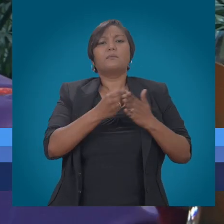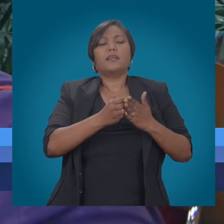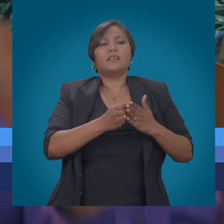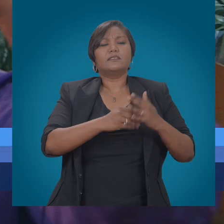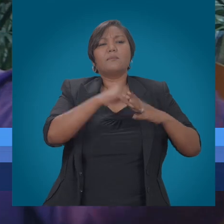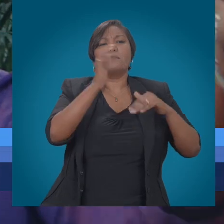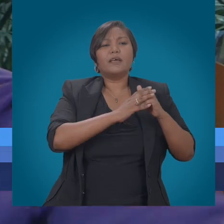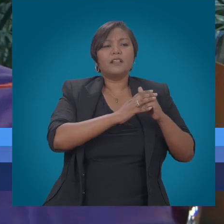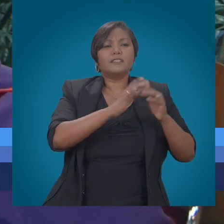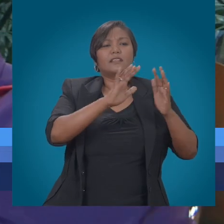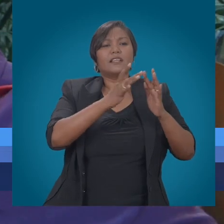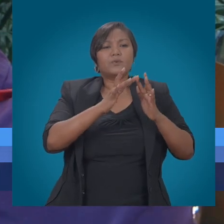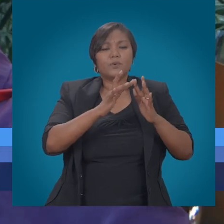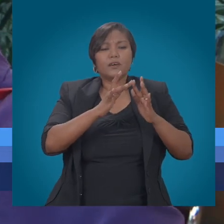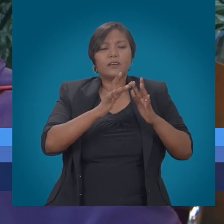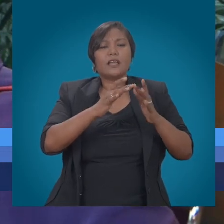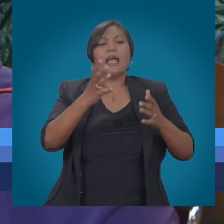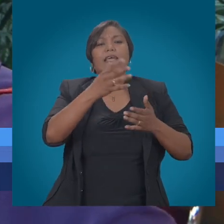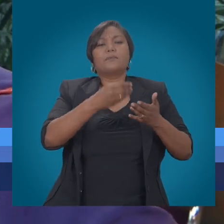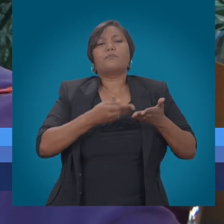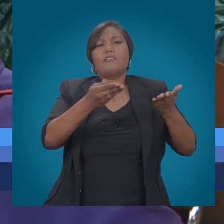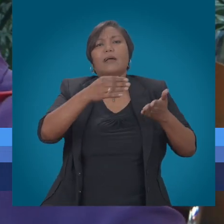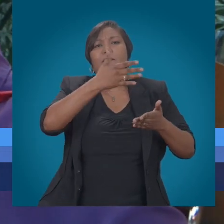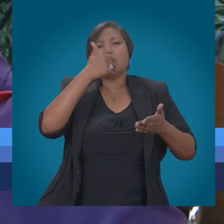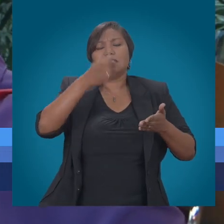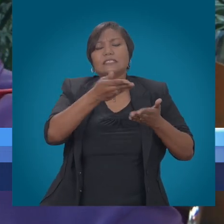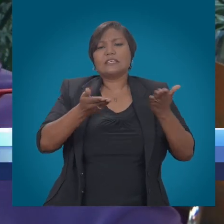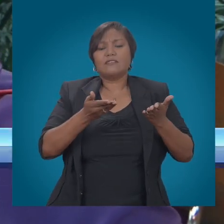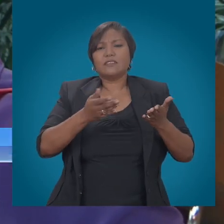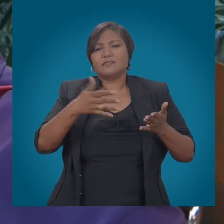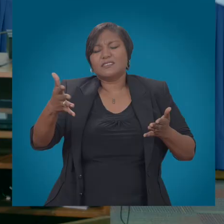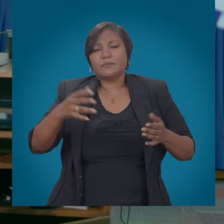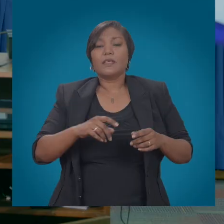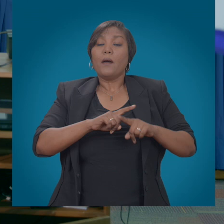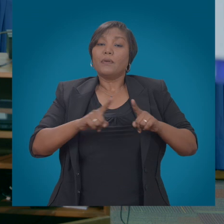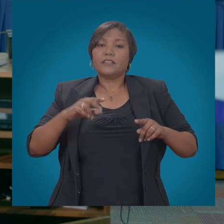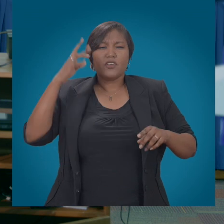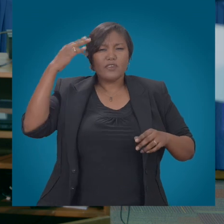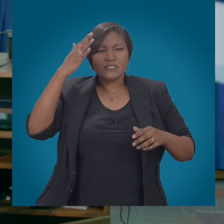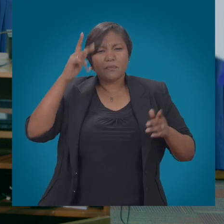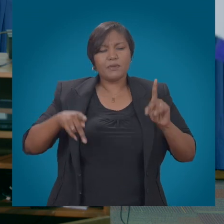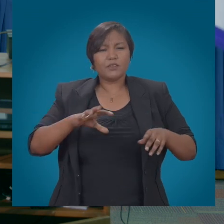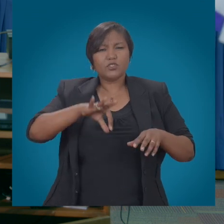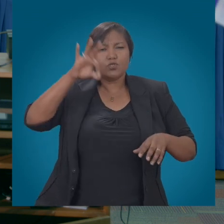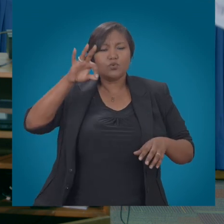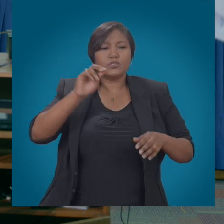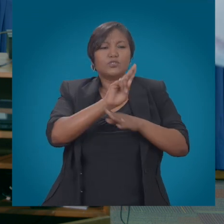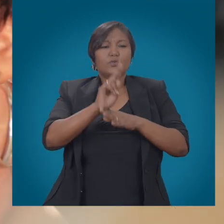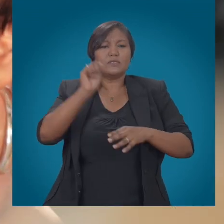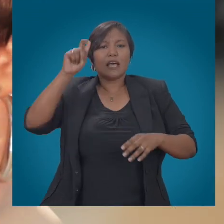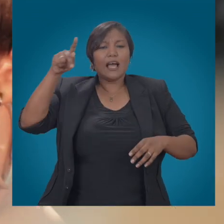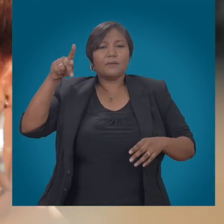to expand and to make sure that we get a better service and so. But there's a reason why people are choosing to use what you think is the poorer